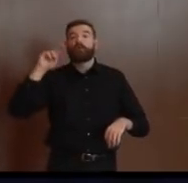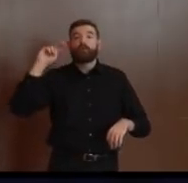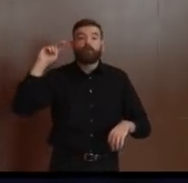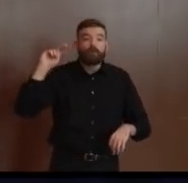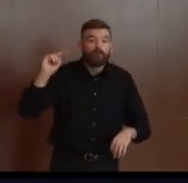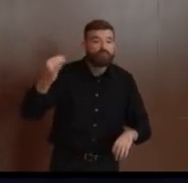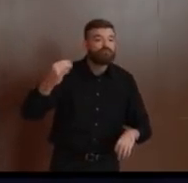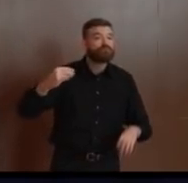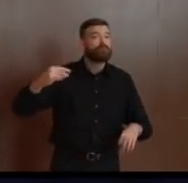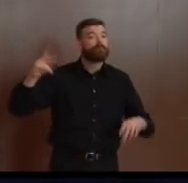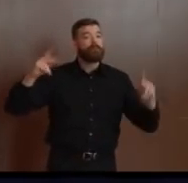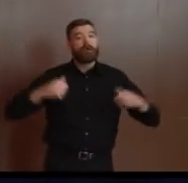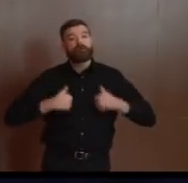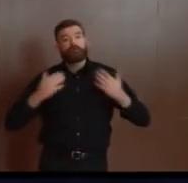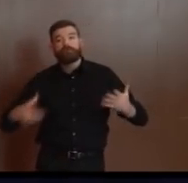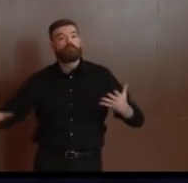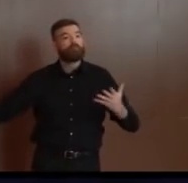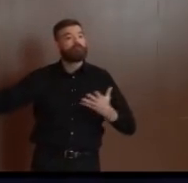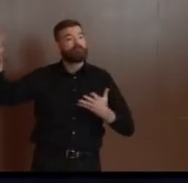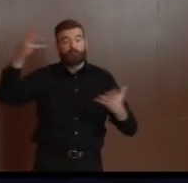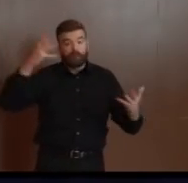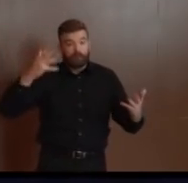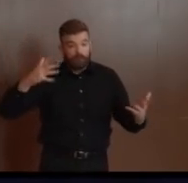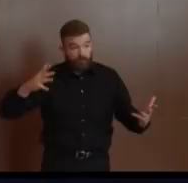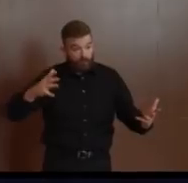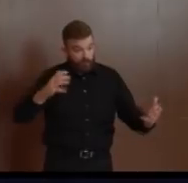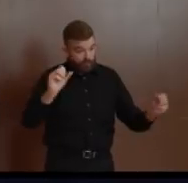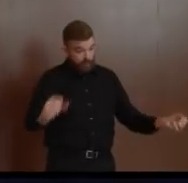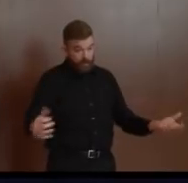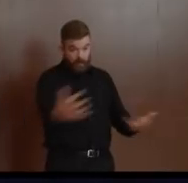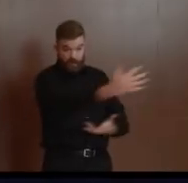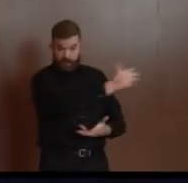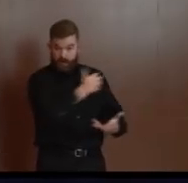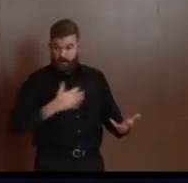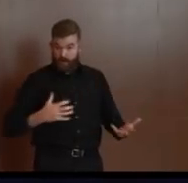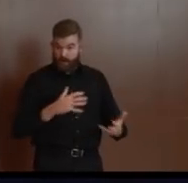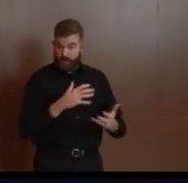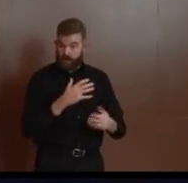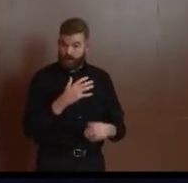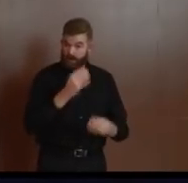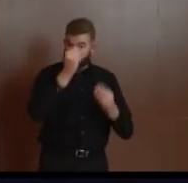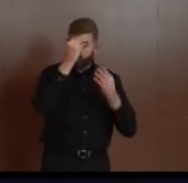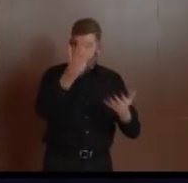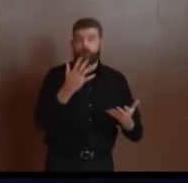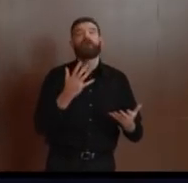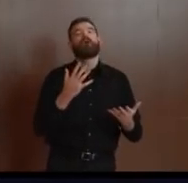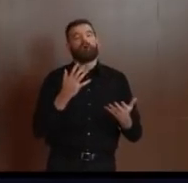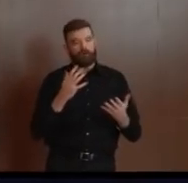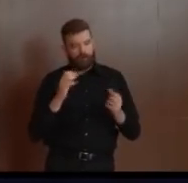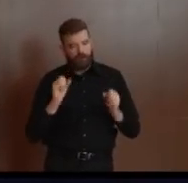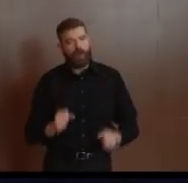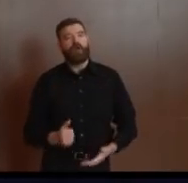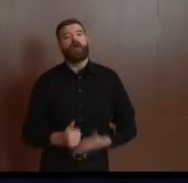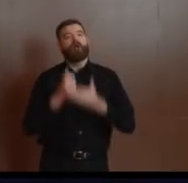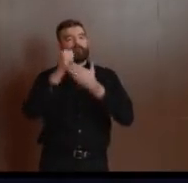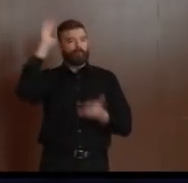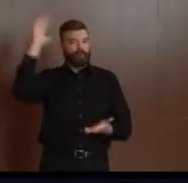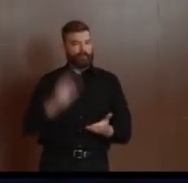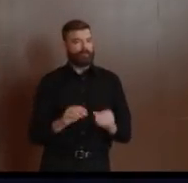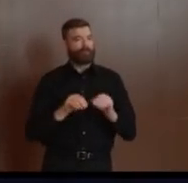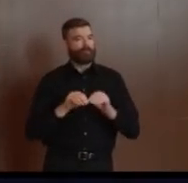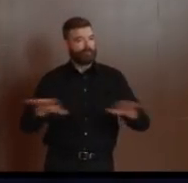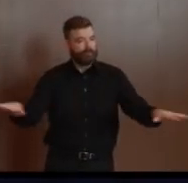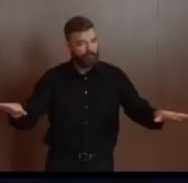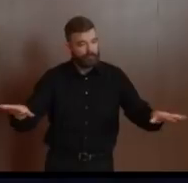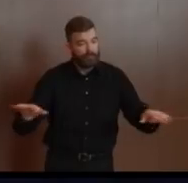managed, et cetera. As we continue to adapt and focus our risk mitigation strategies, this data will only help us get through